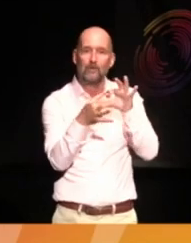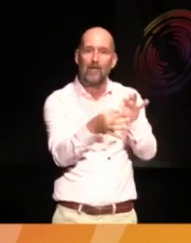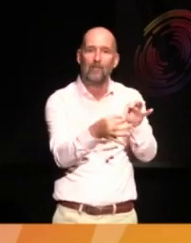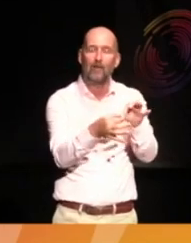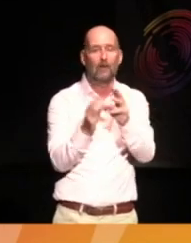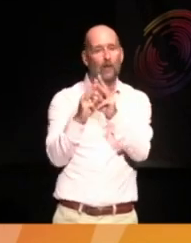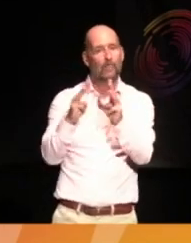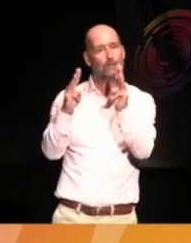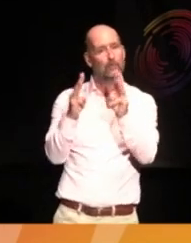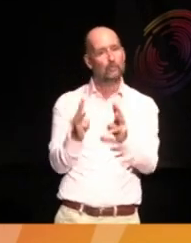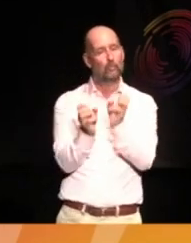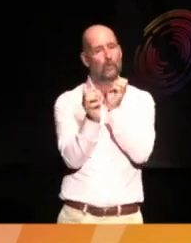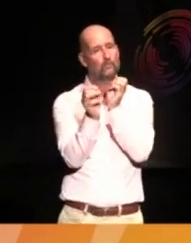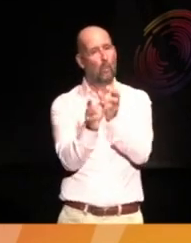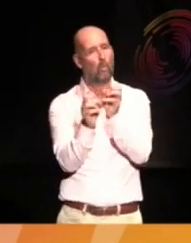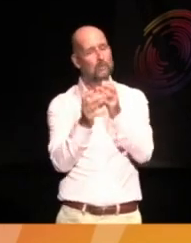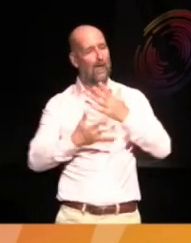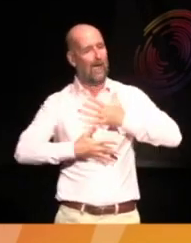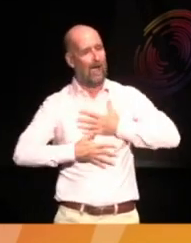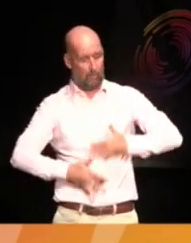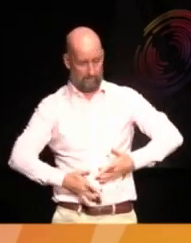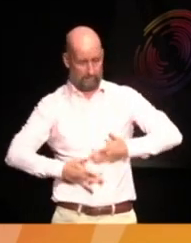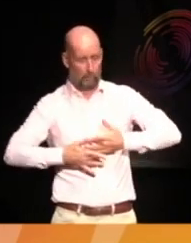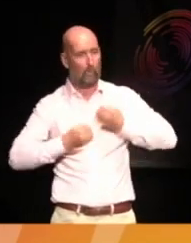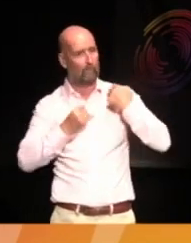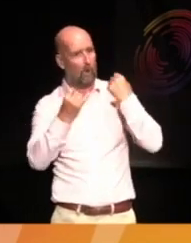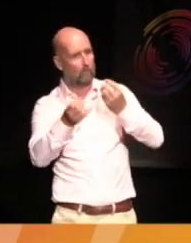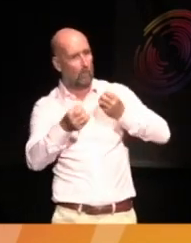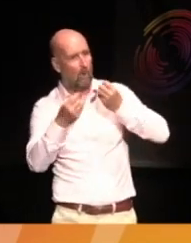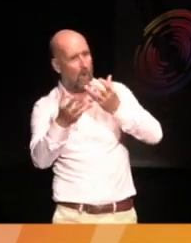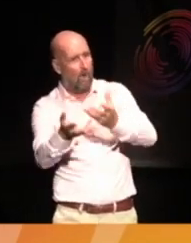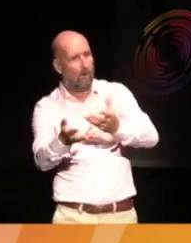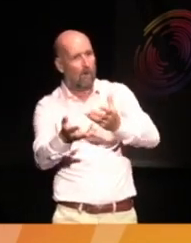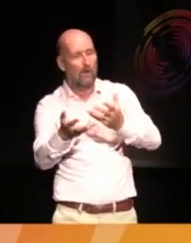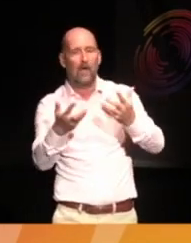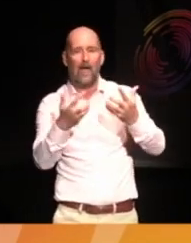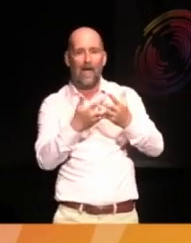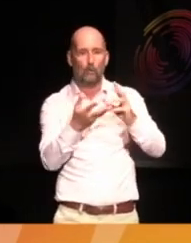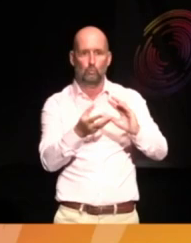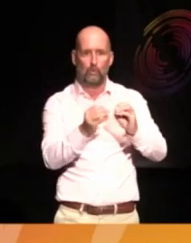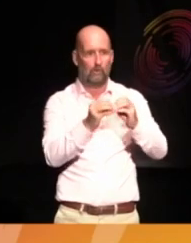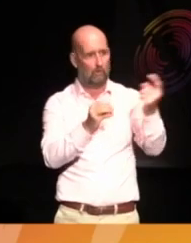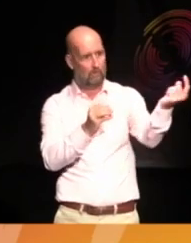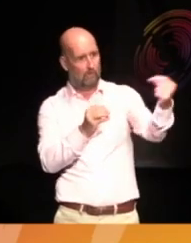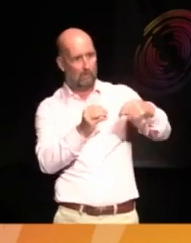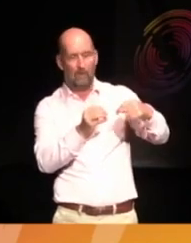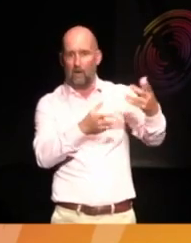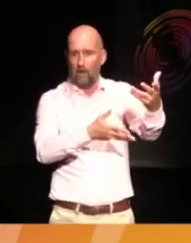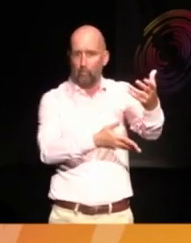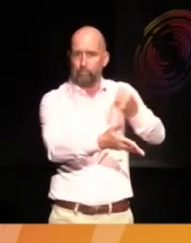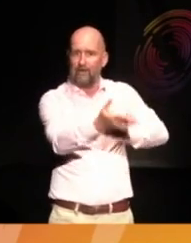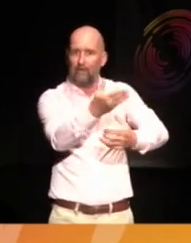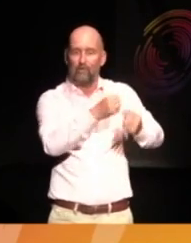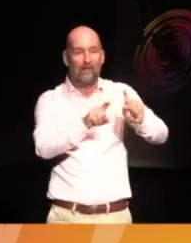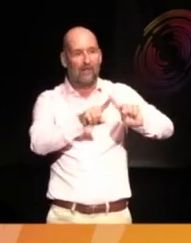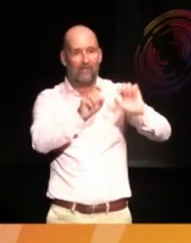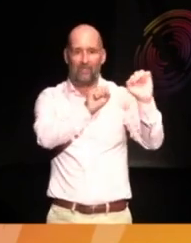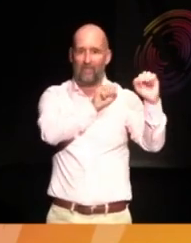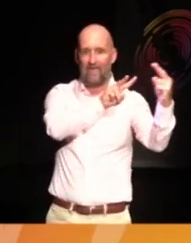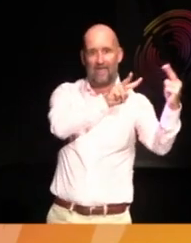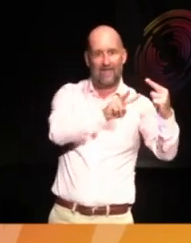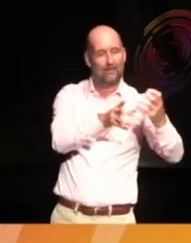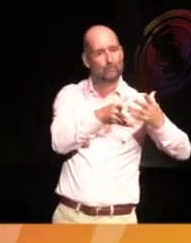has told its story for so long. Actually, how do we create the conditions to bring in those other stories?